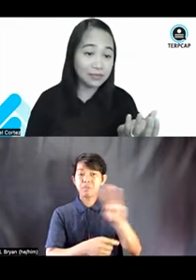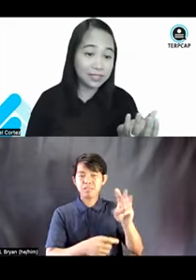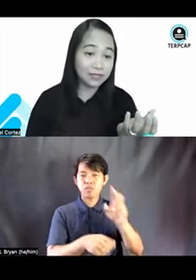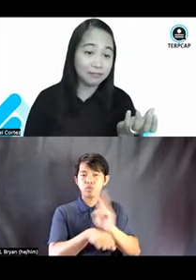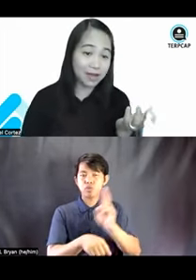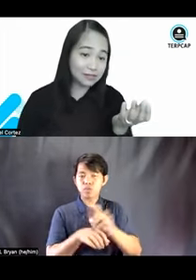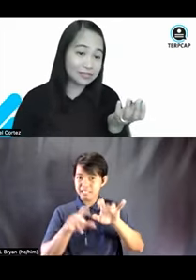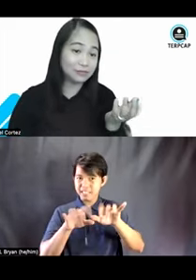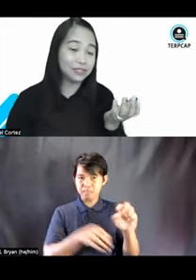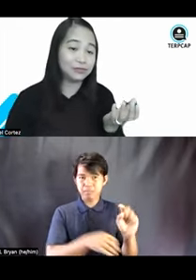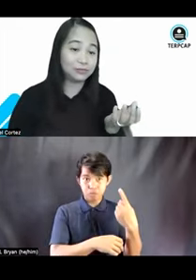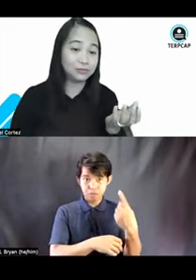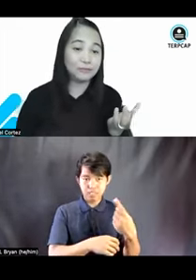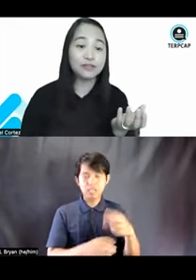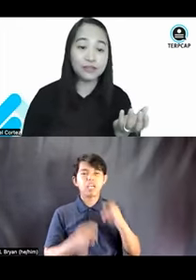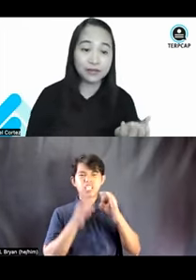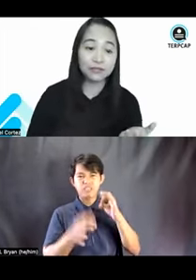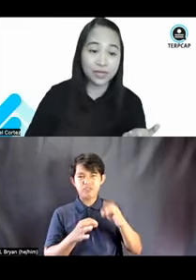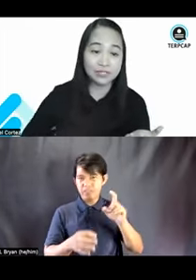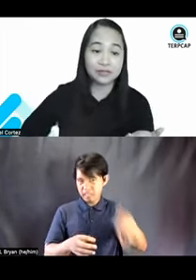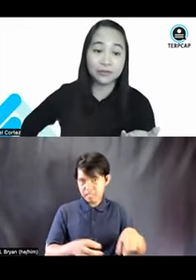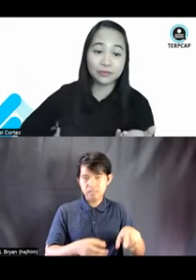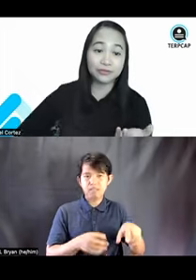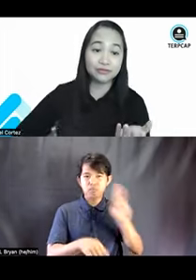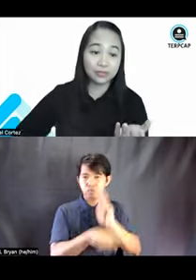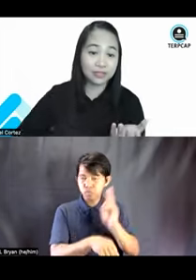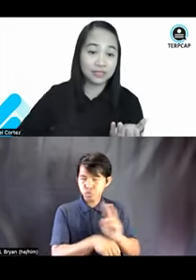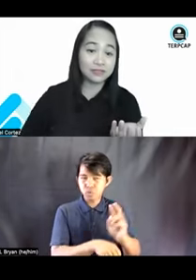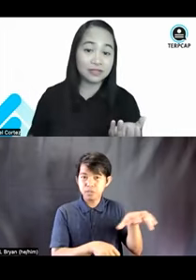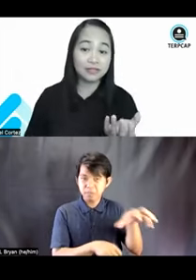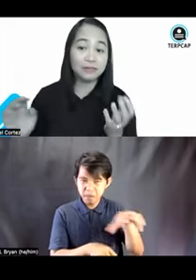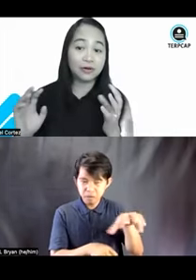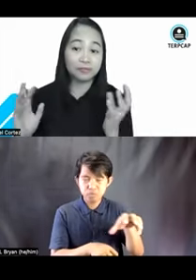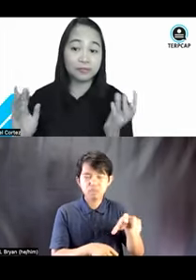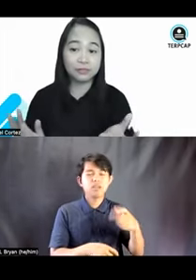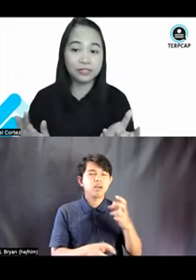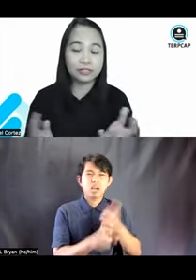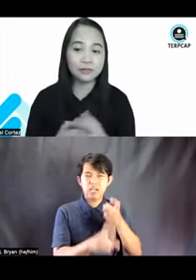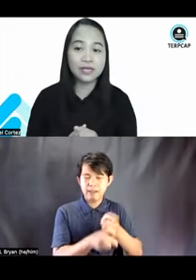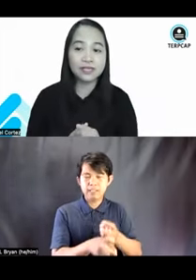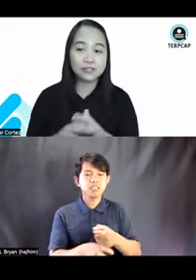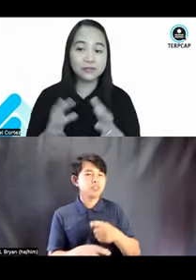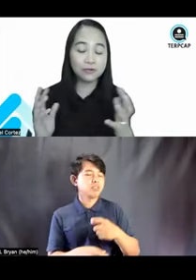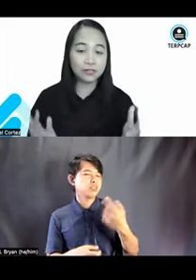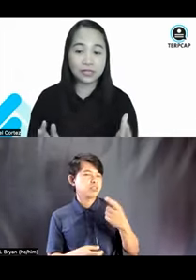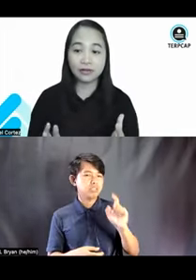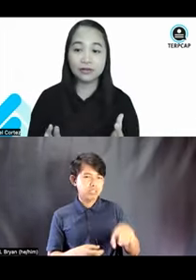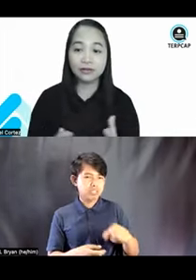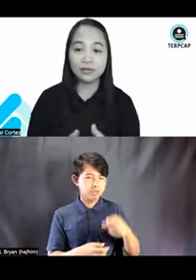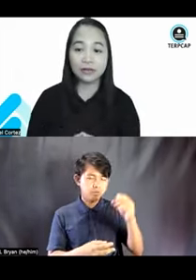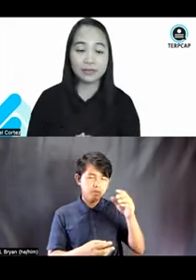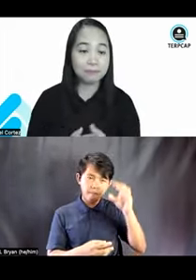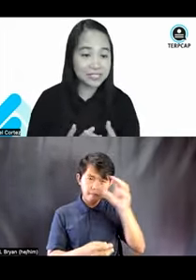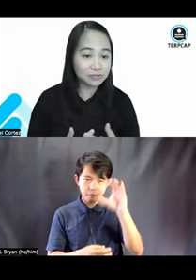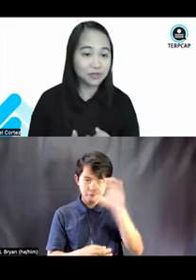not and you need a mouse, then we need to think of ways on how to convert it so that it could be operable. So, the solution here,